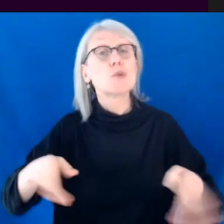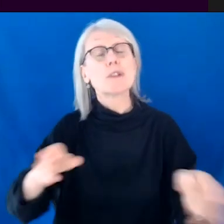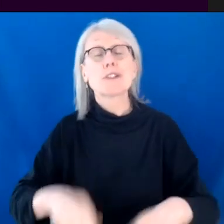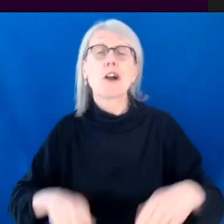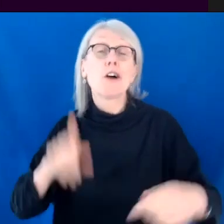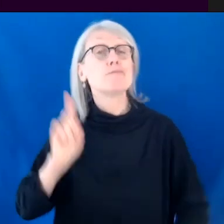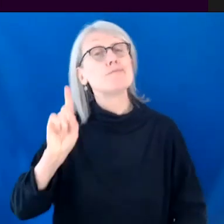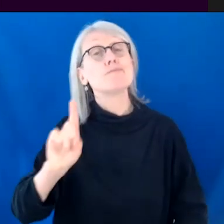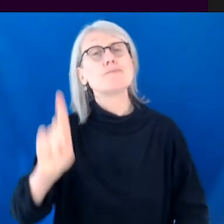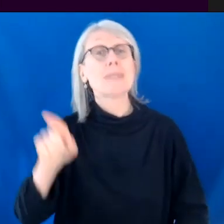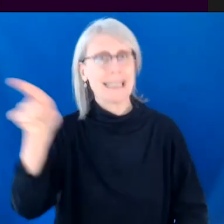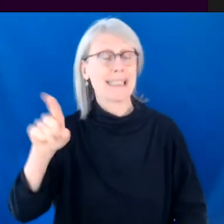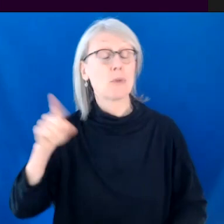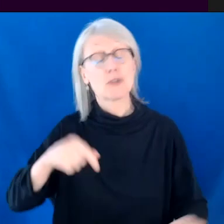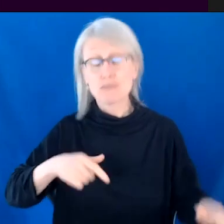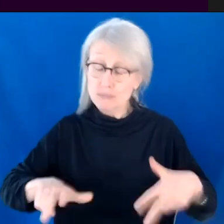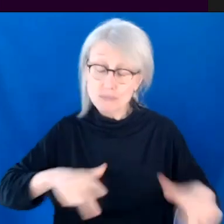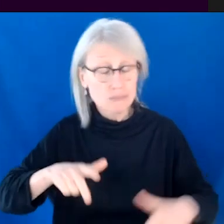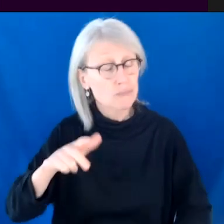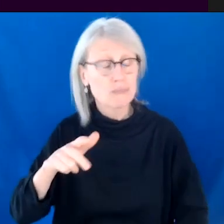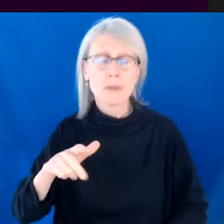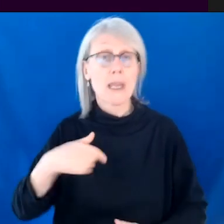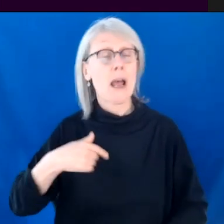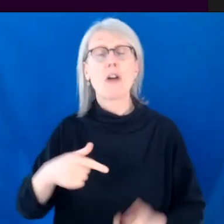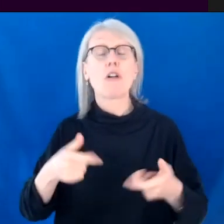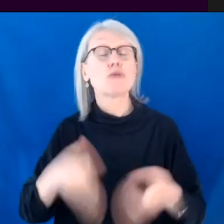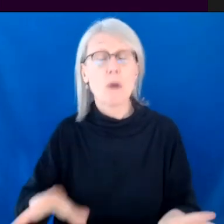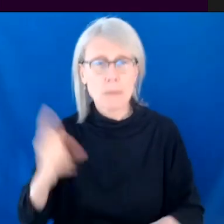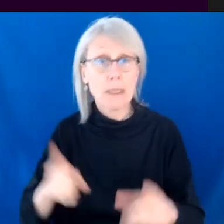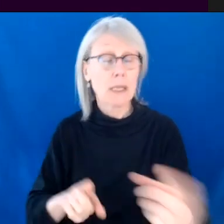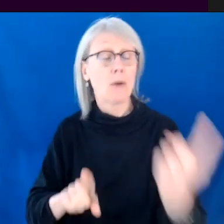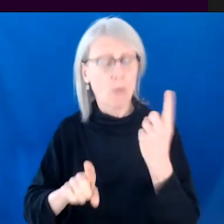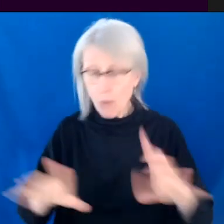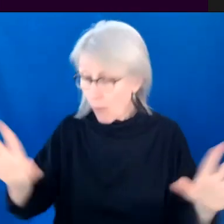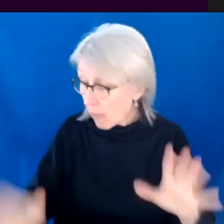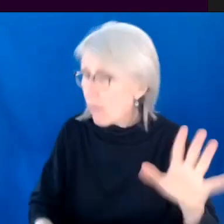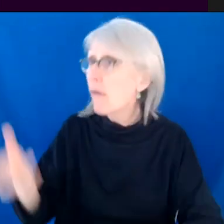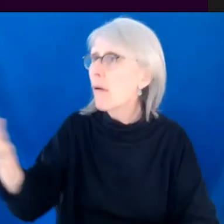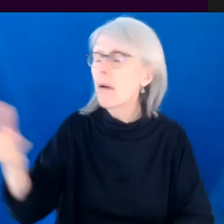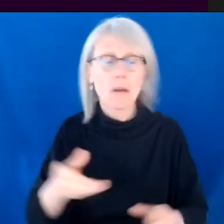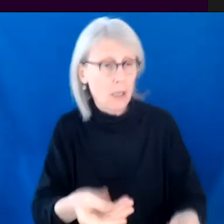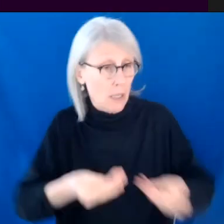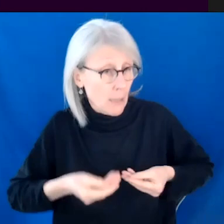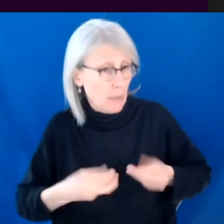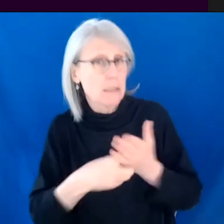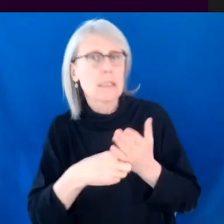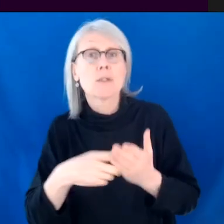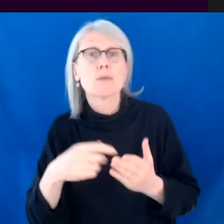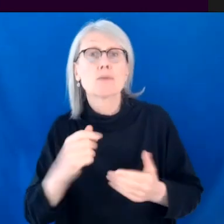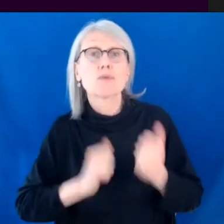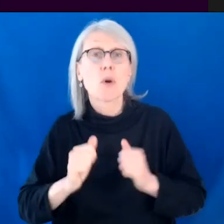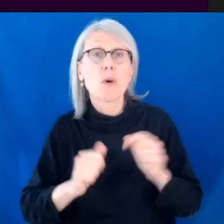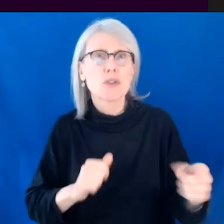dropped something and I picked it up. And he was so grateful. He gave me like a ticket to a show. It was this very, and she would like ask me